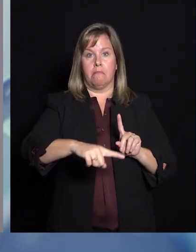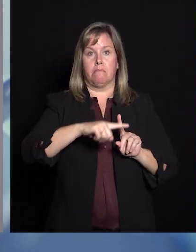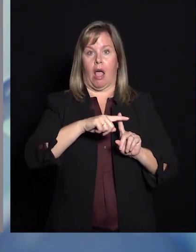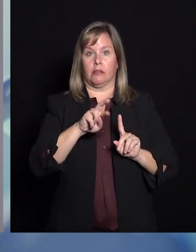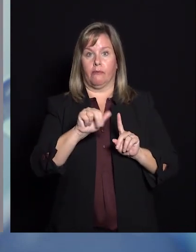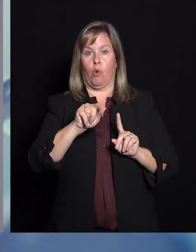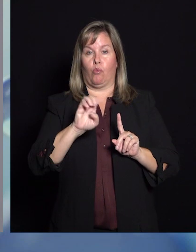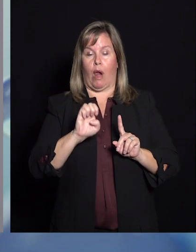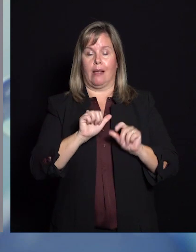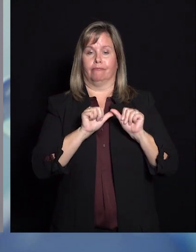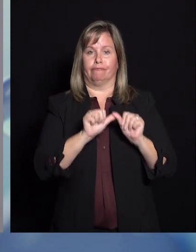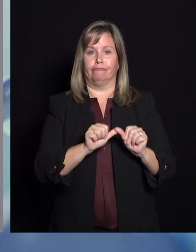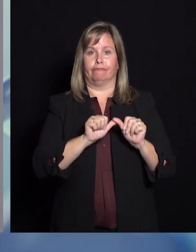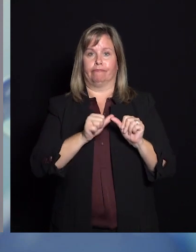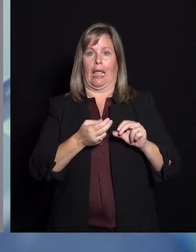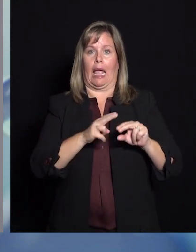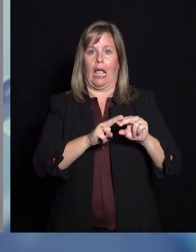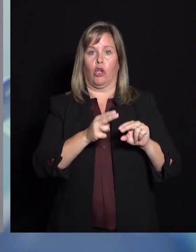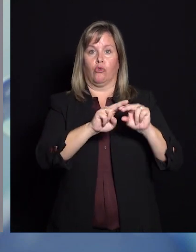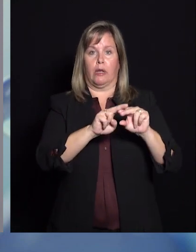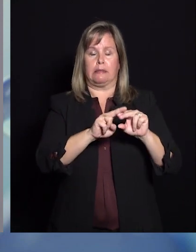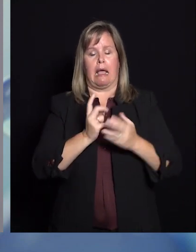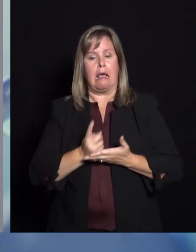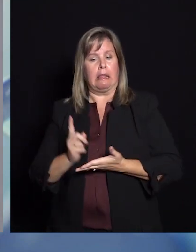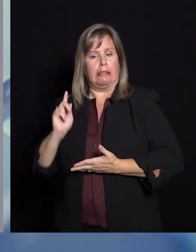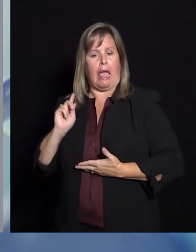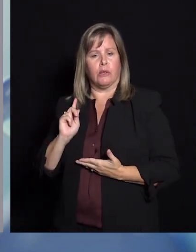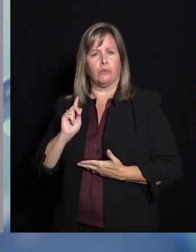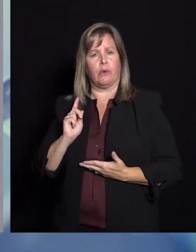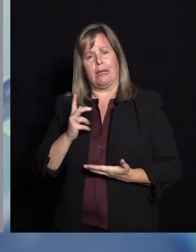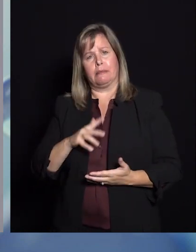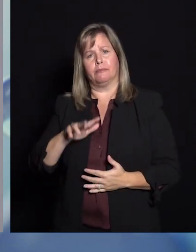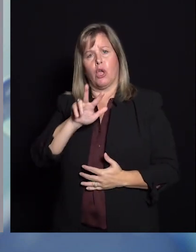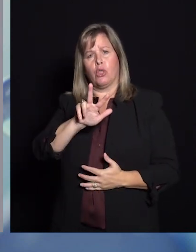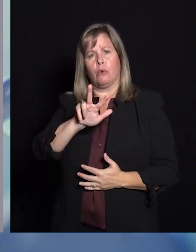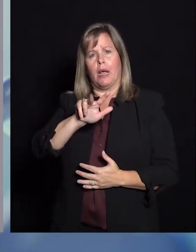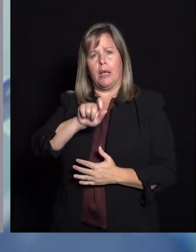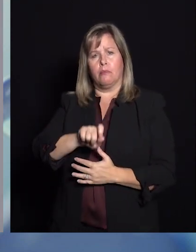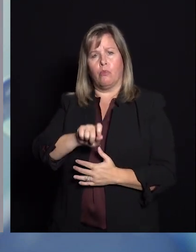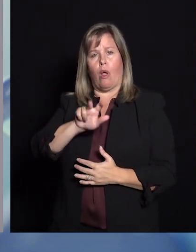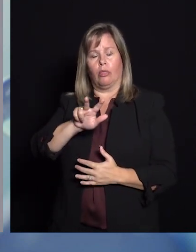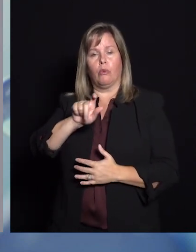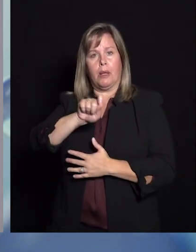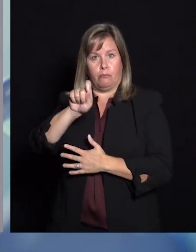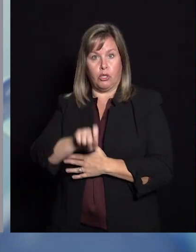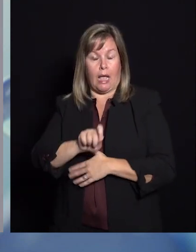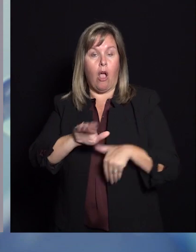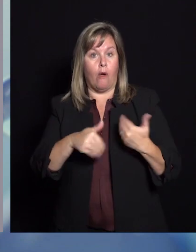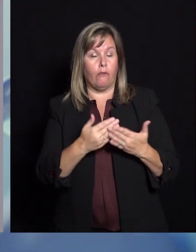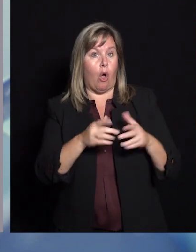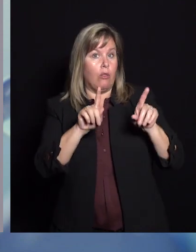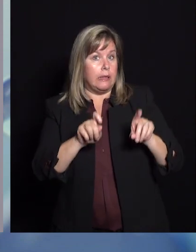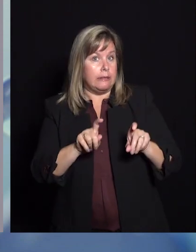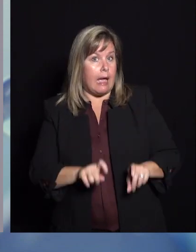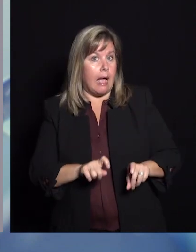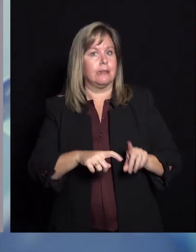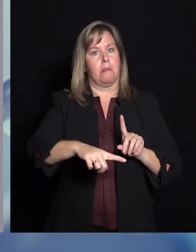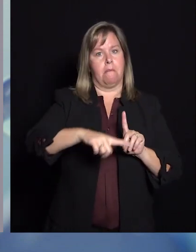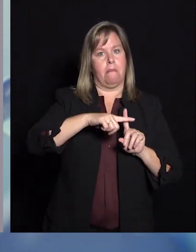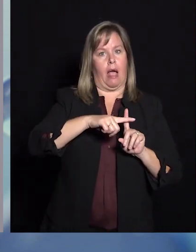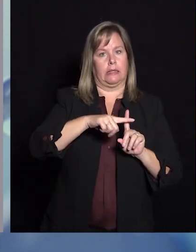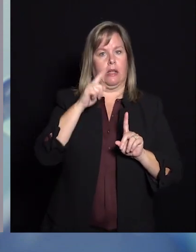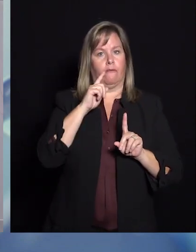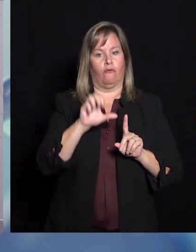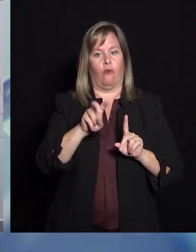continues to increase. Over the last week we saw positivity of 3.3% of all the tests that we did come back